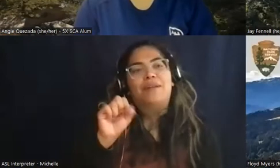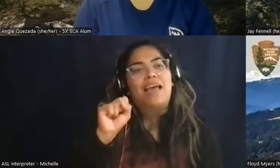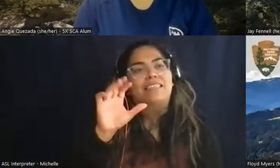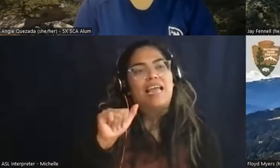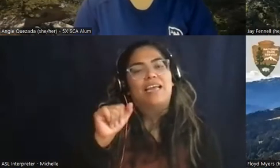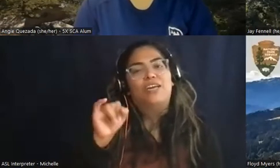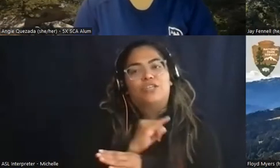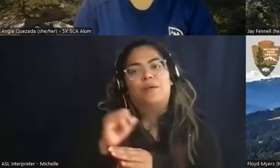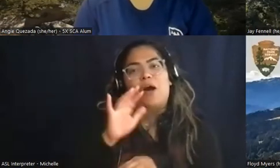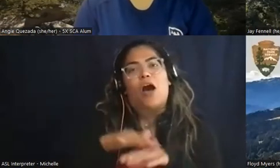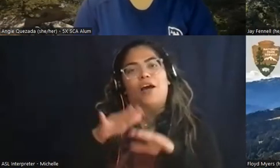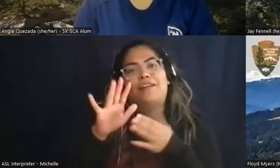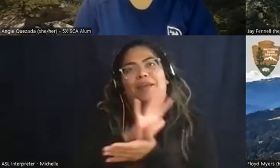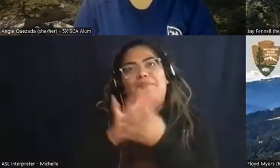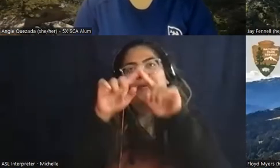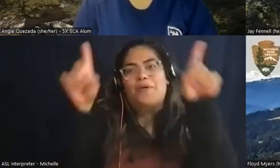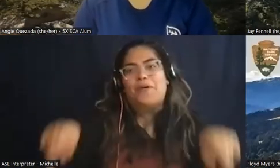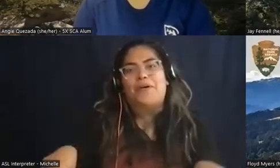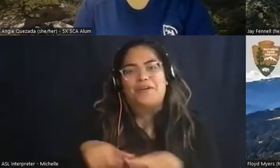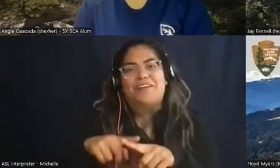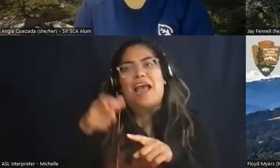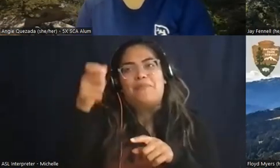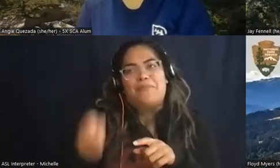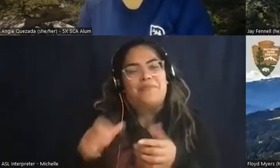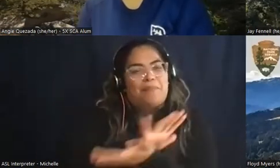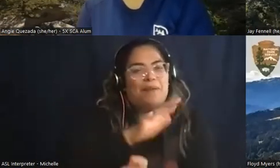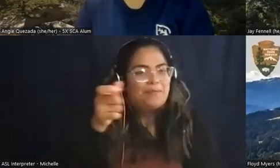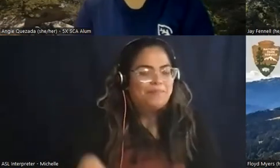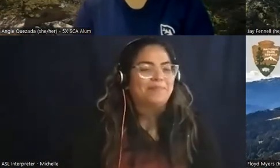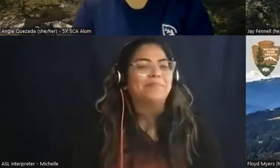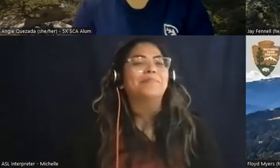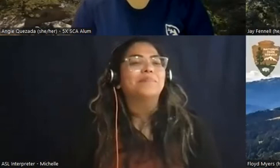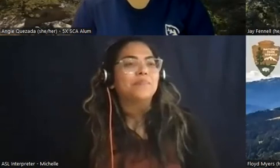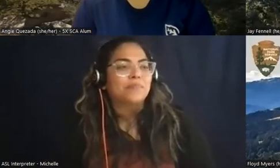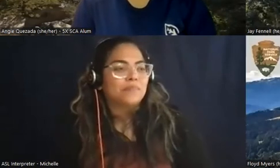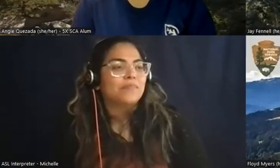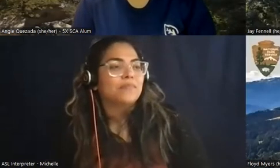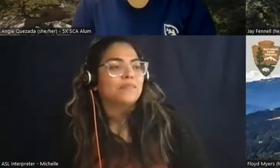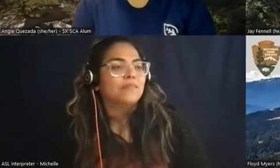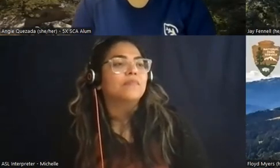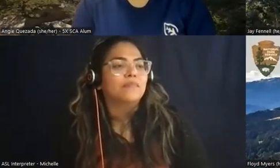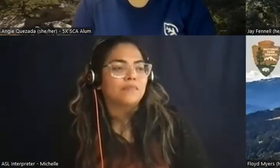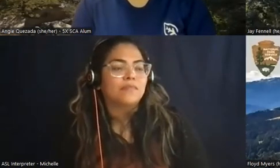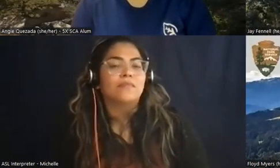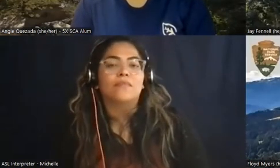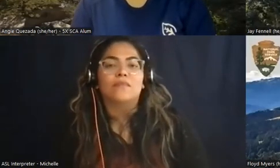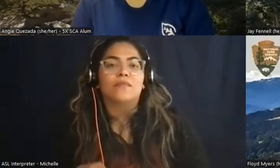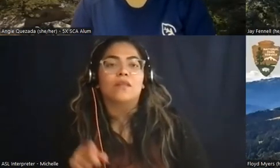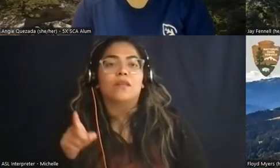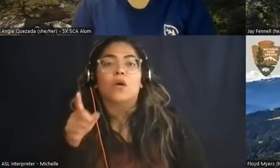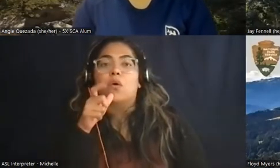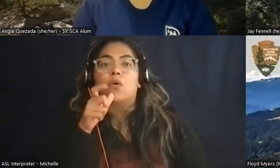pull off one of the little pieces of paper um would anybody else like to talk about how college students